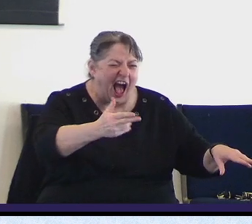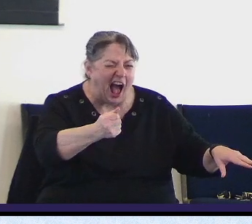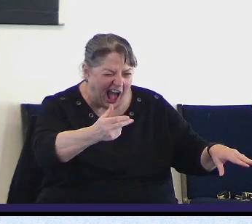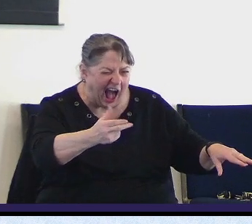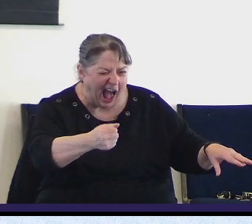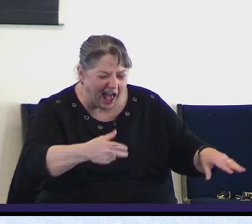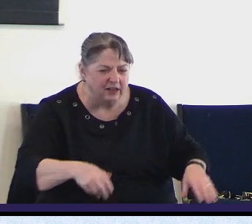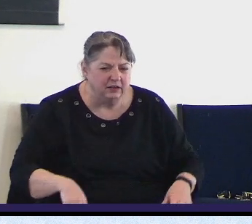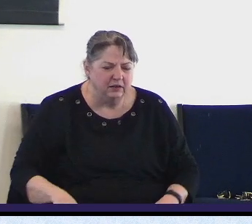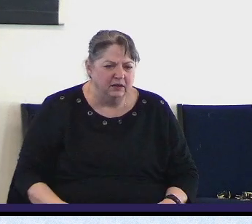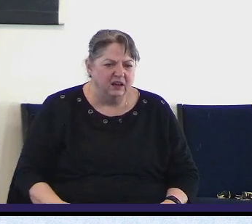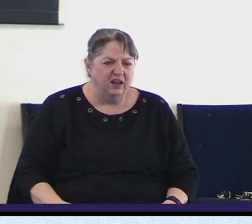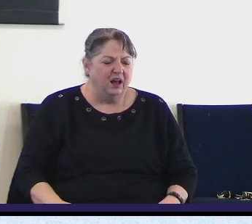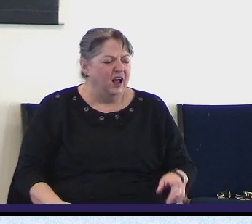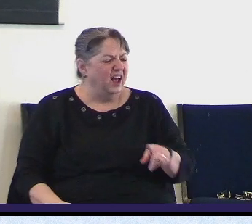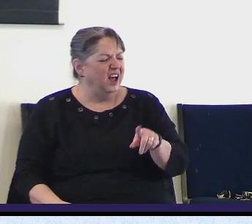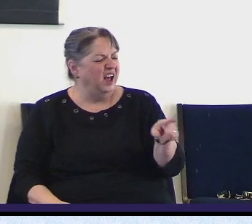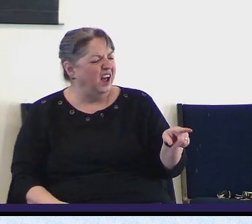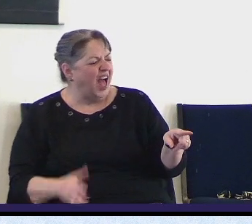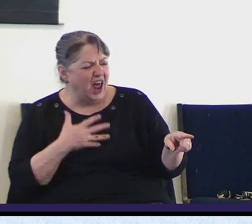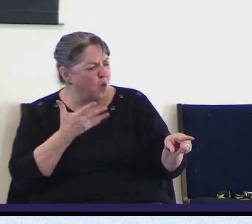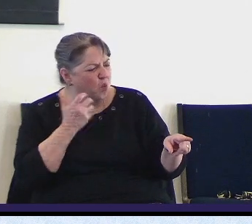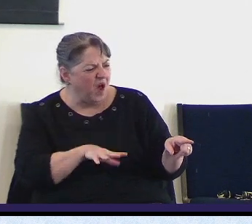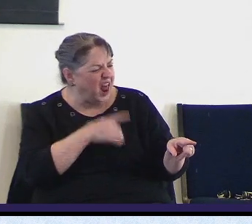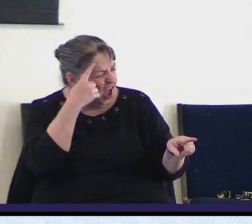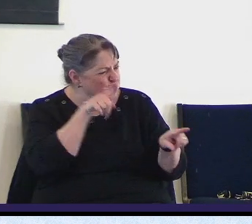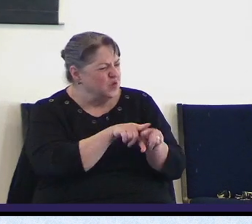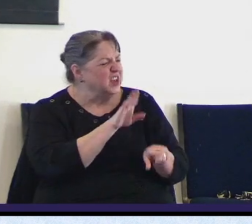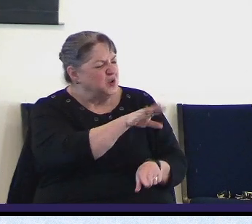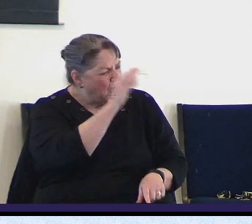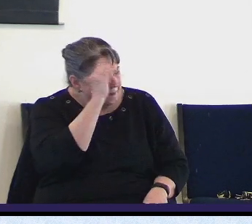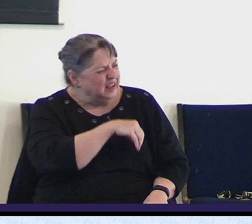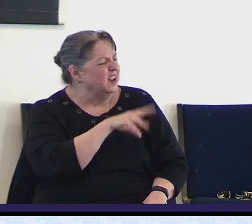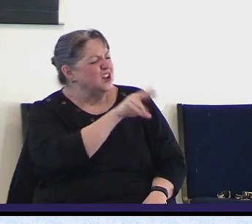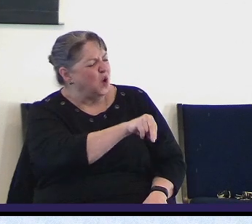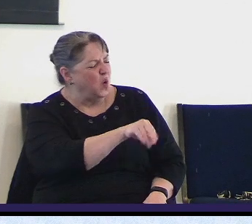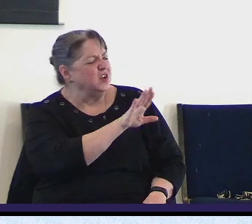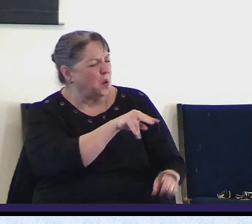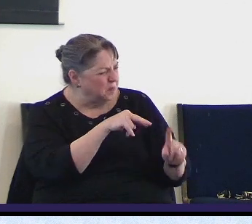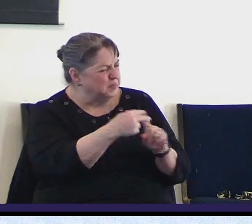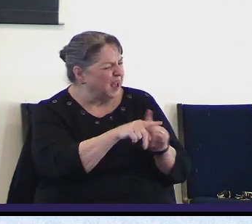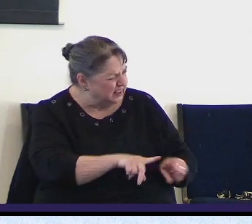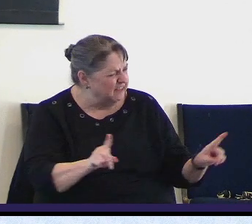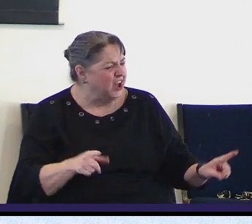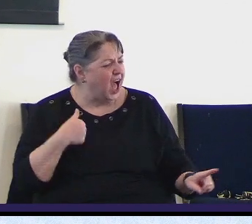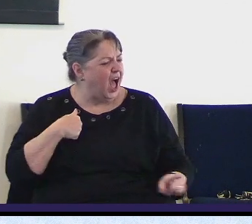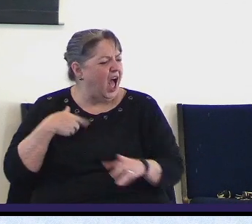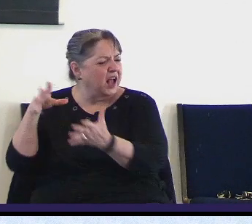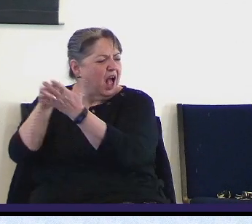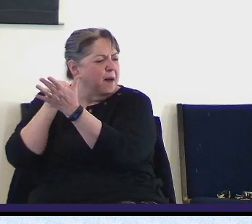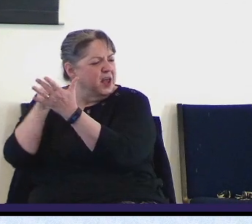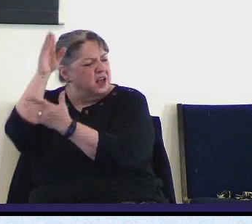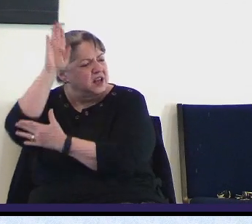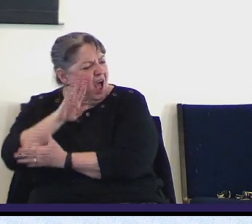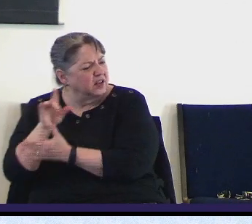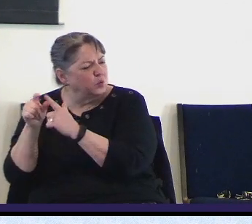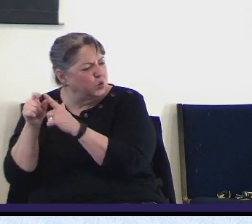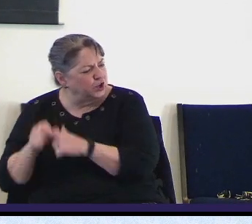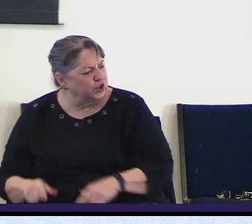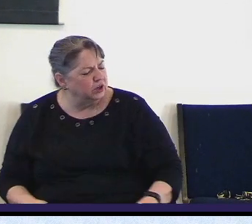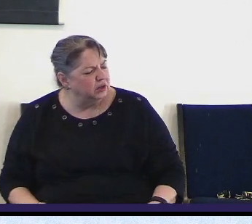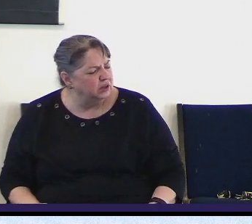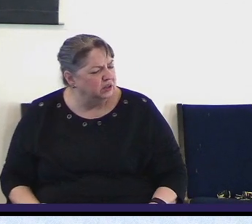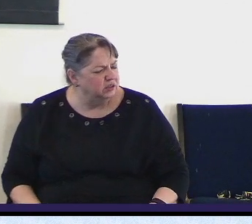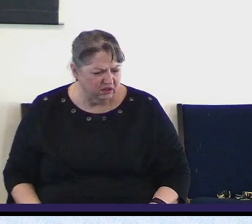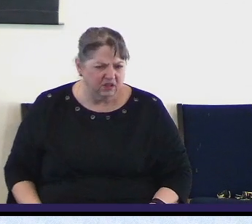supposed to say they're not supposed to speak what they want to speak the problem is that yes we have the freedom of speech and they had the freedom